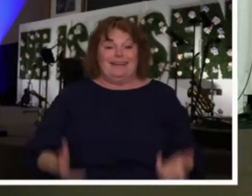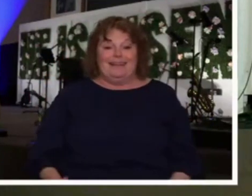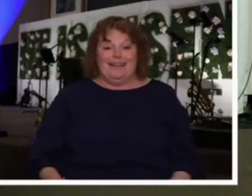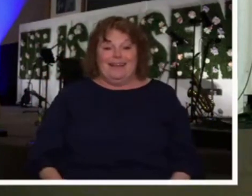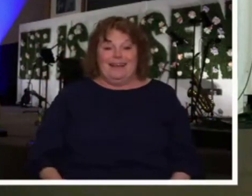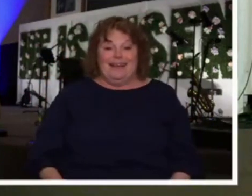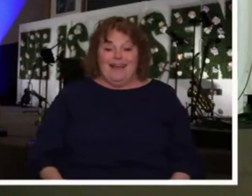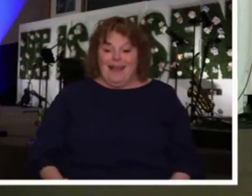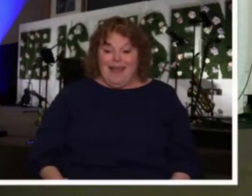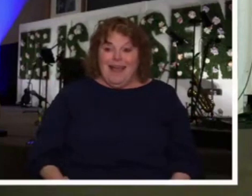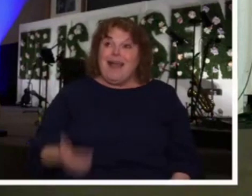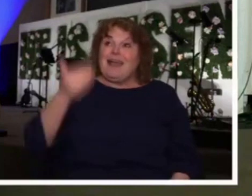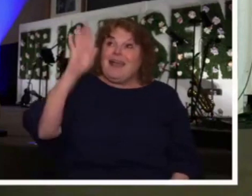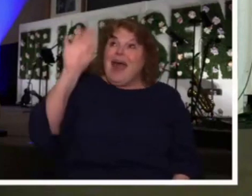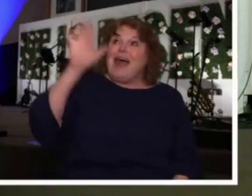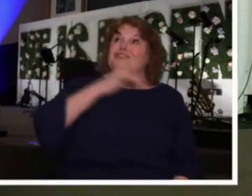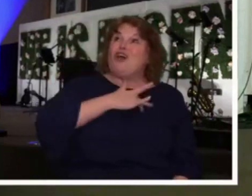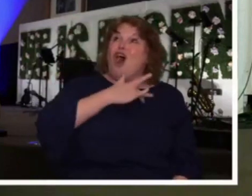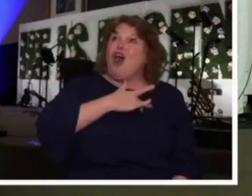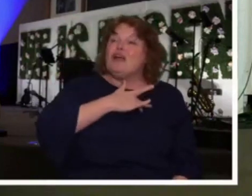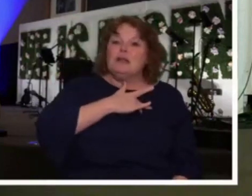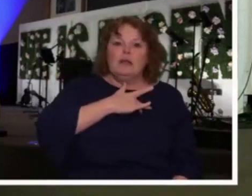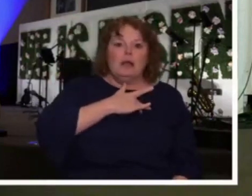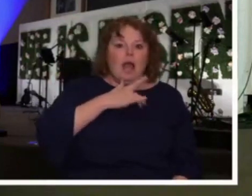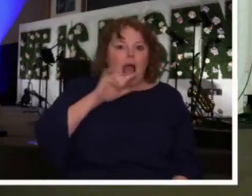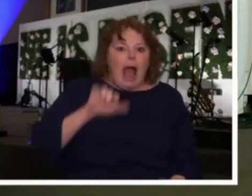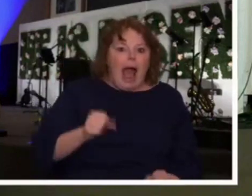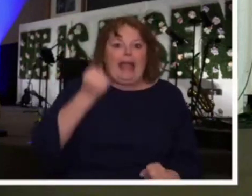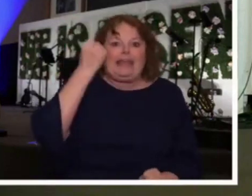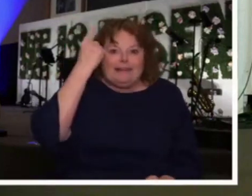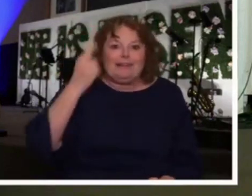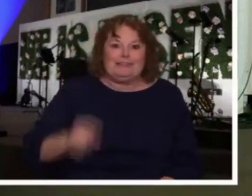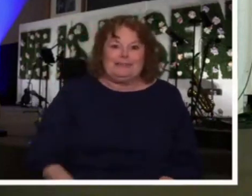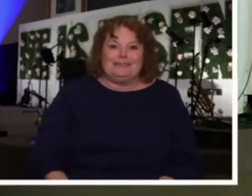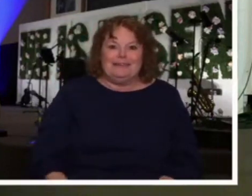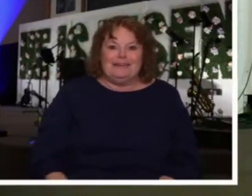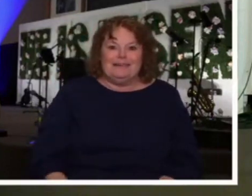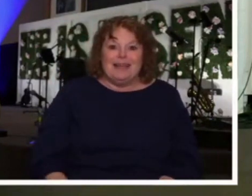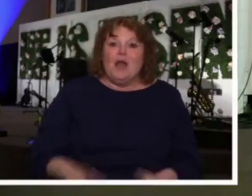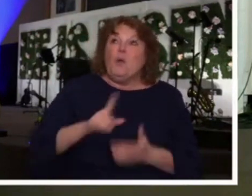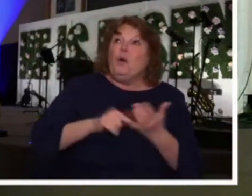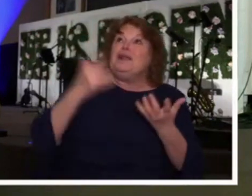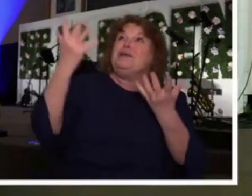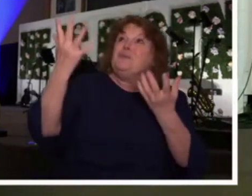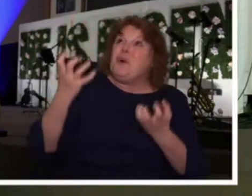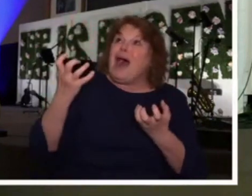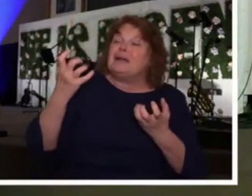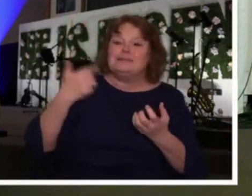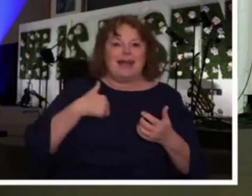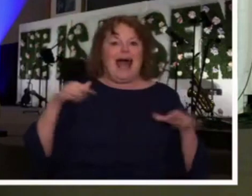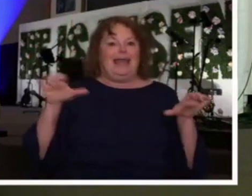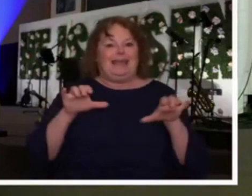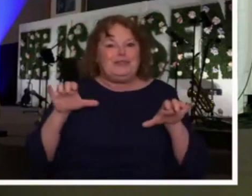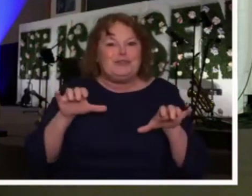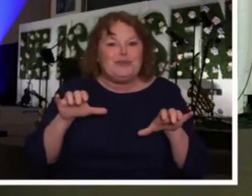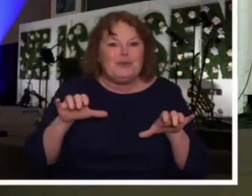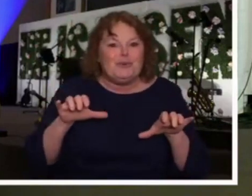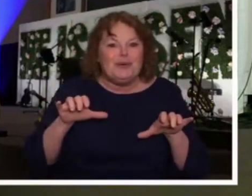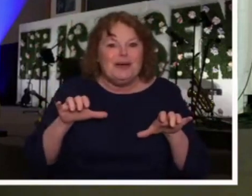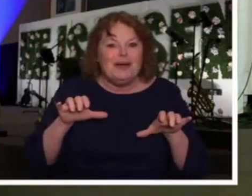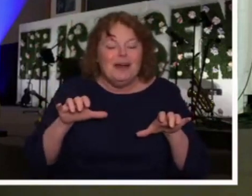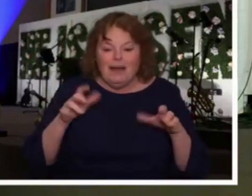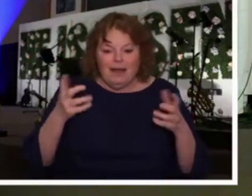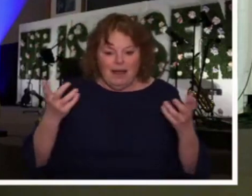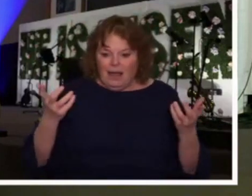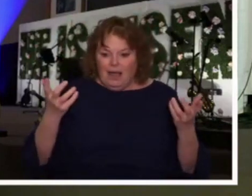I can know the heart of God and to have His desires to bring glory by obeying Him and doing His work. What an honor to know that I